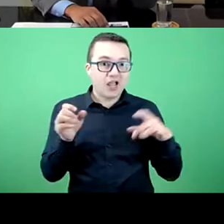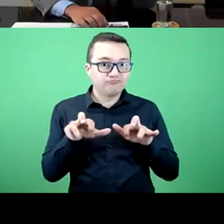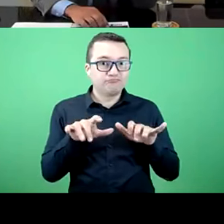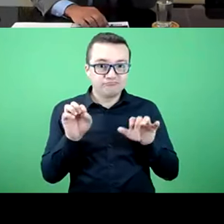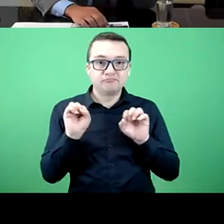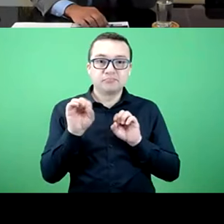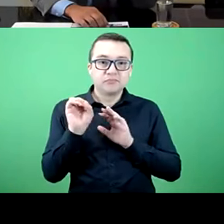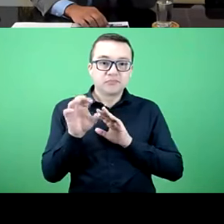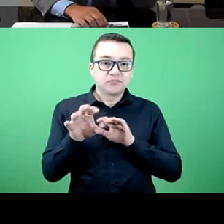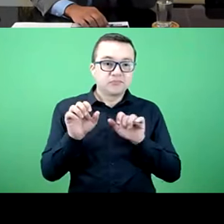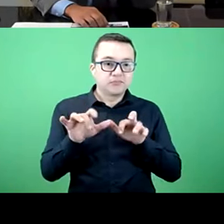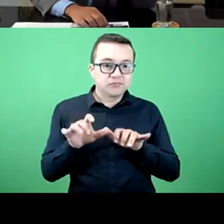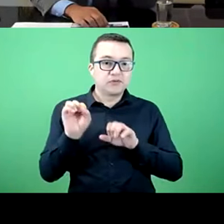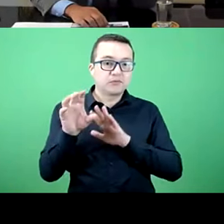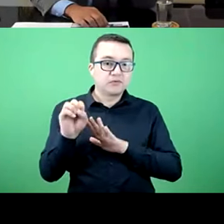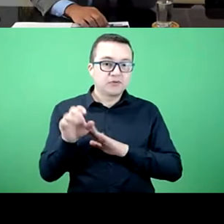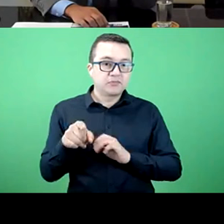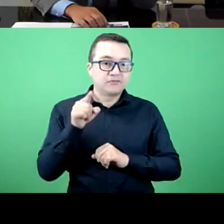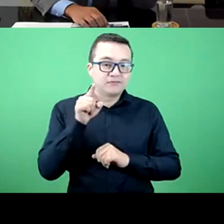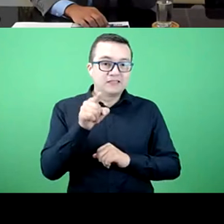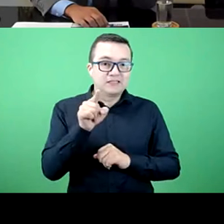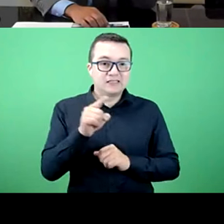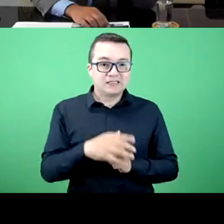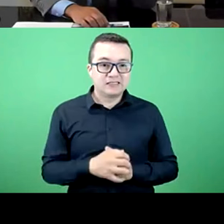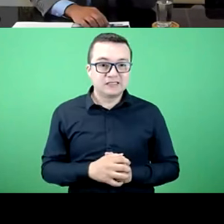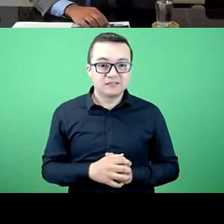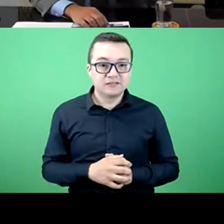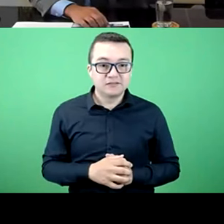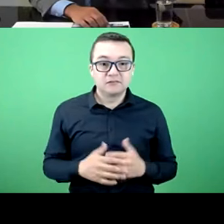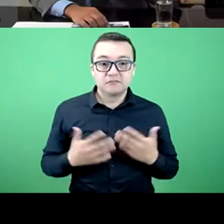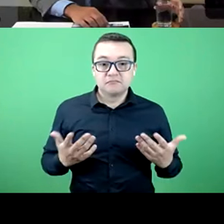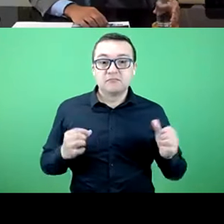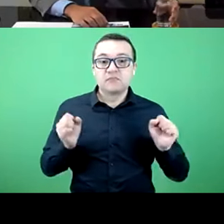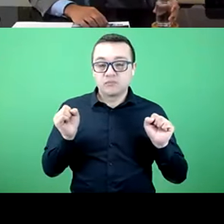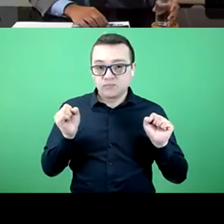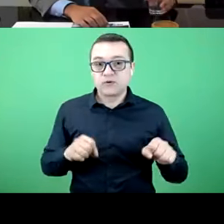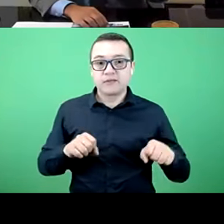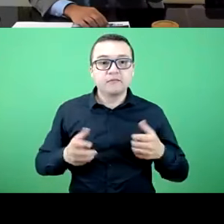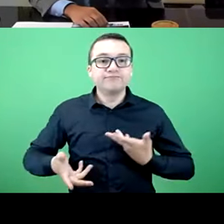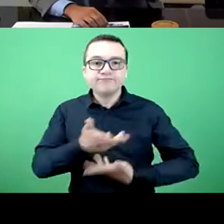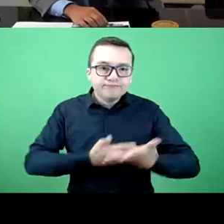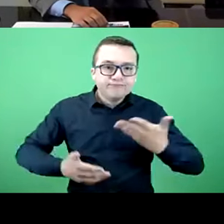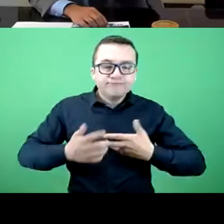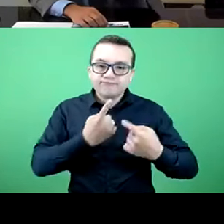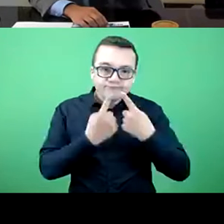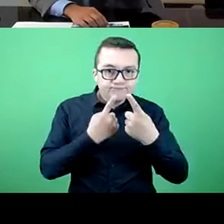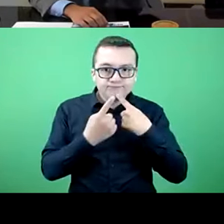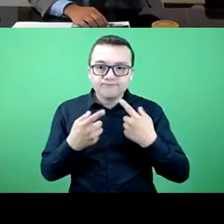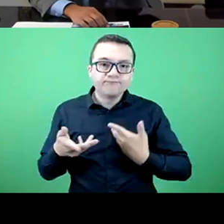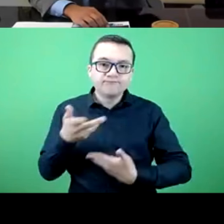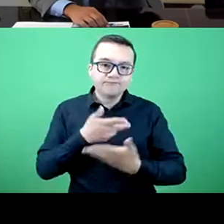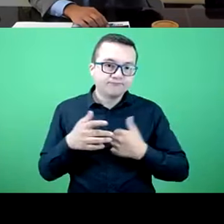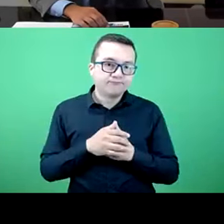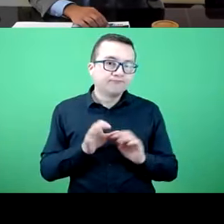and are many, many remarks and comments in the chat, and we will continue